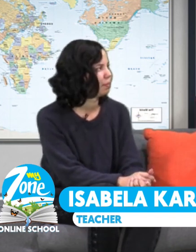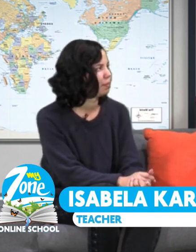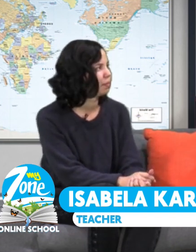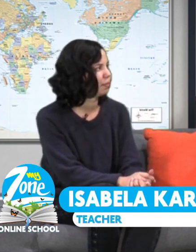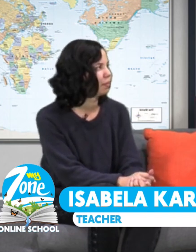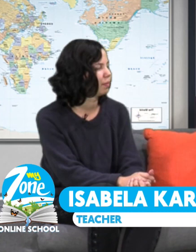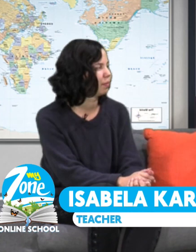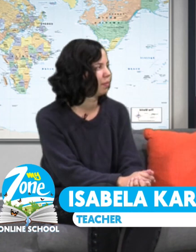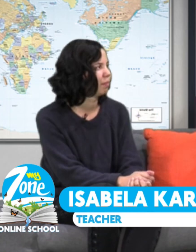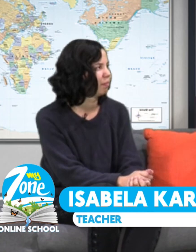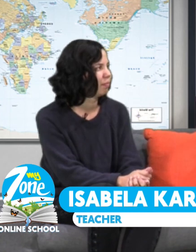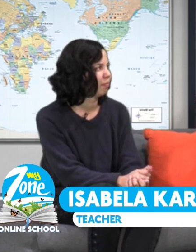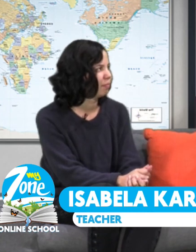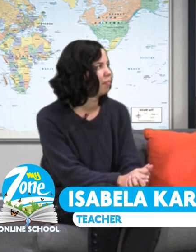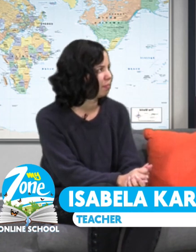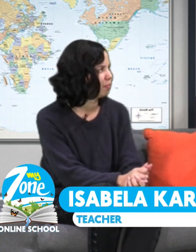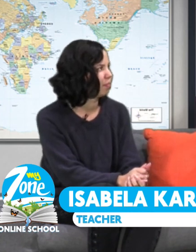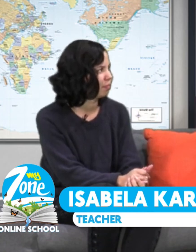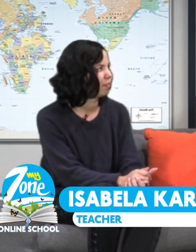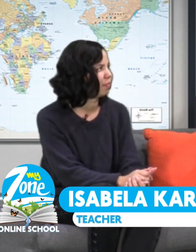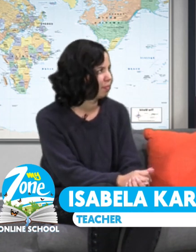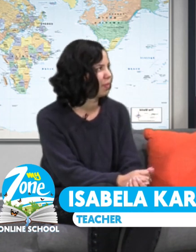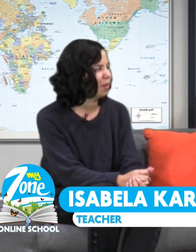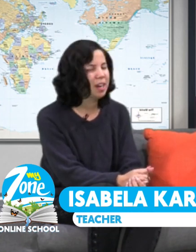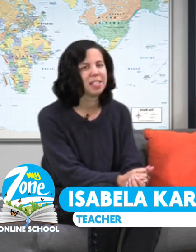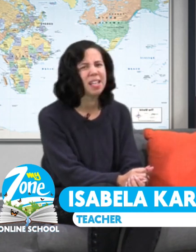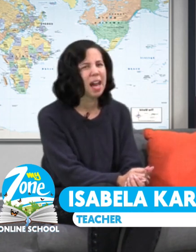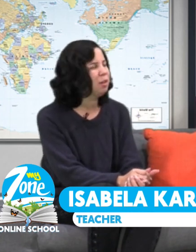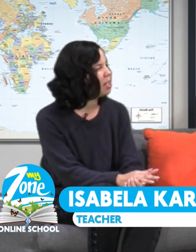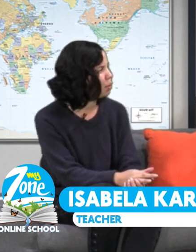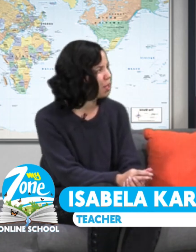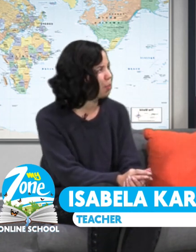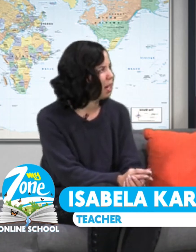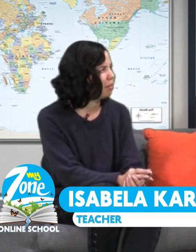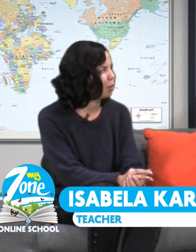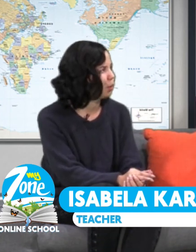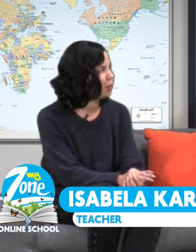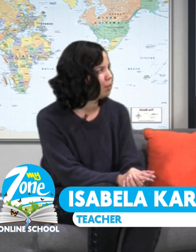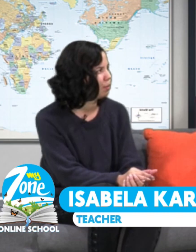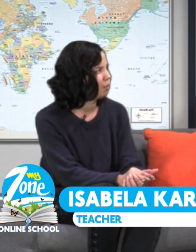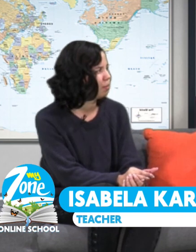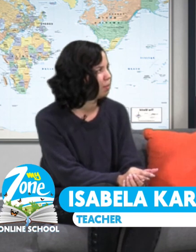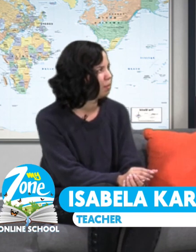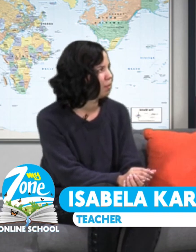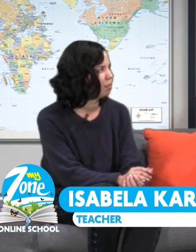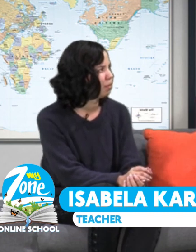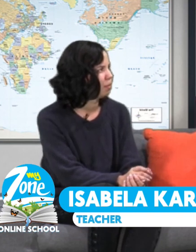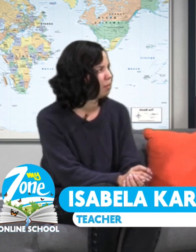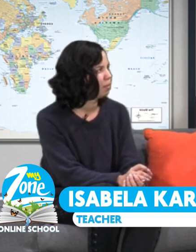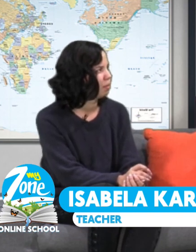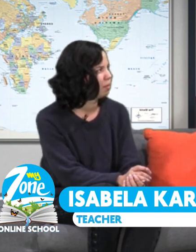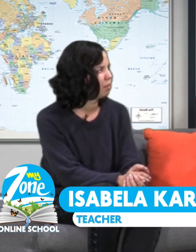the booklets for grade six and seventh all right how has that process been like for you no